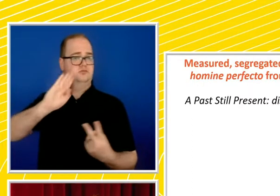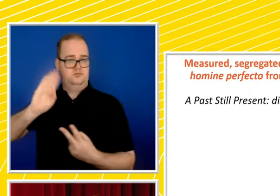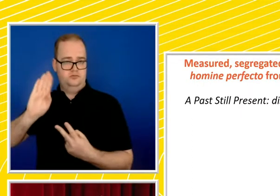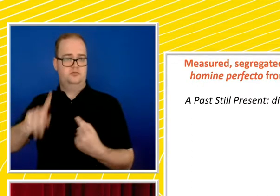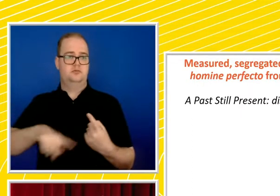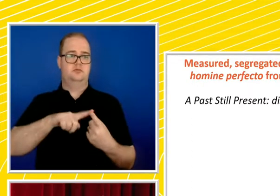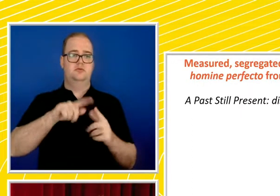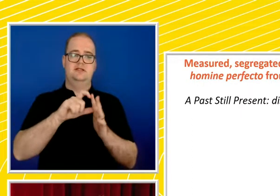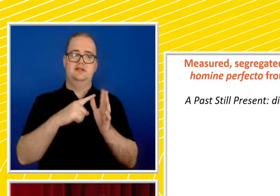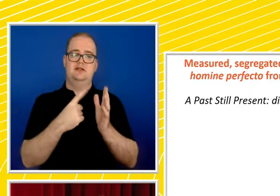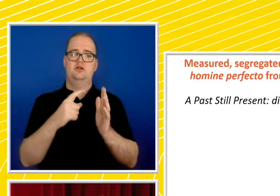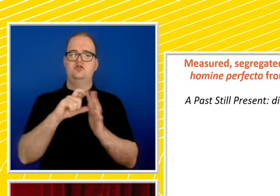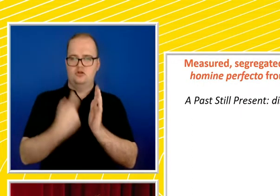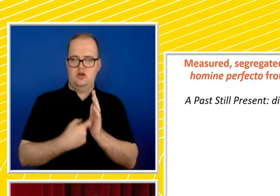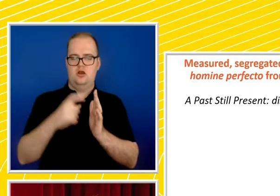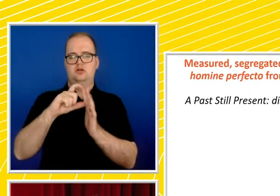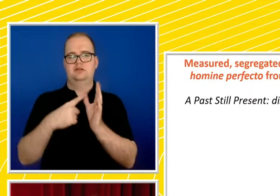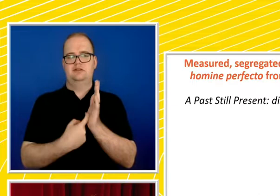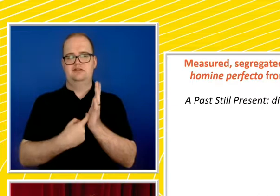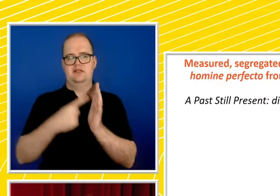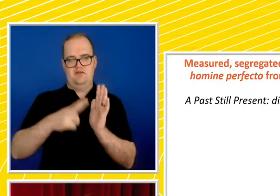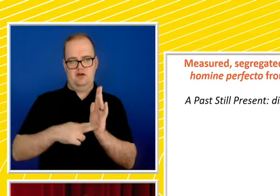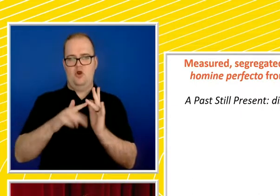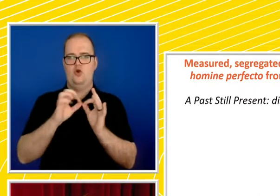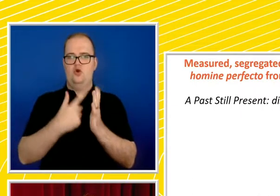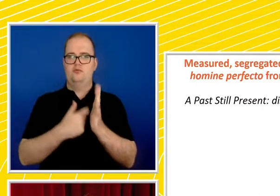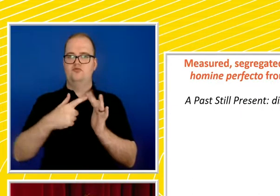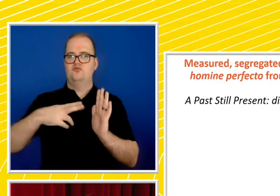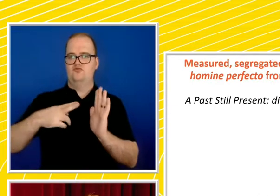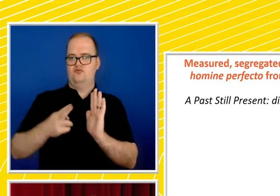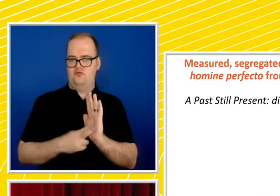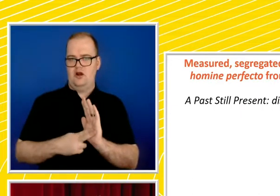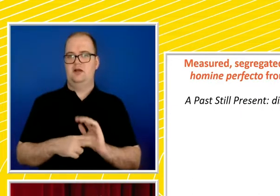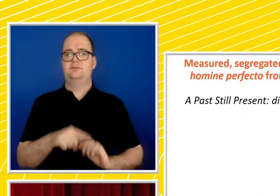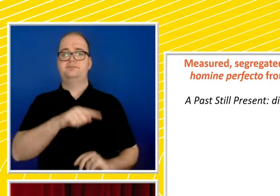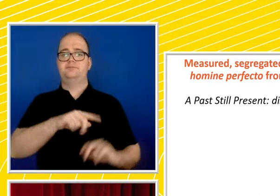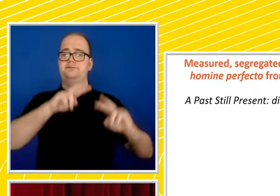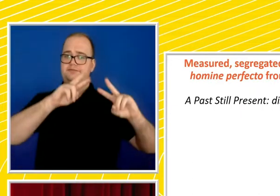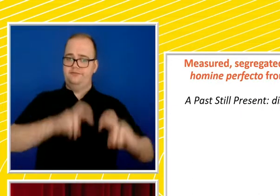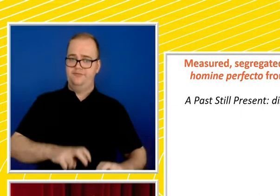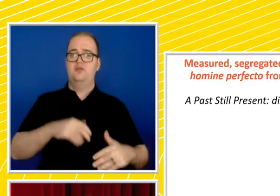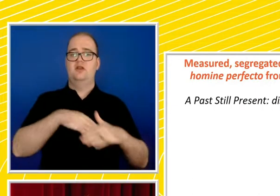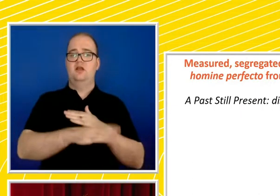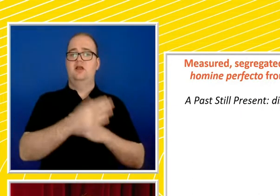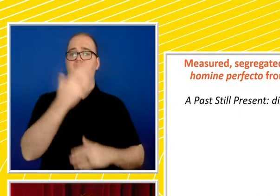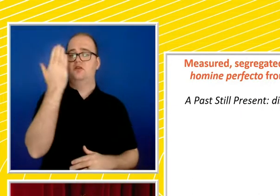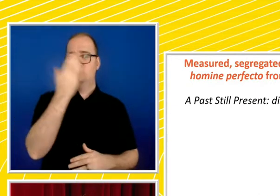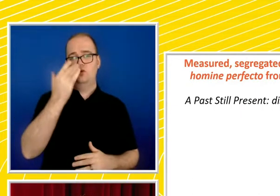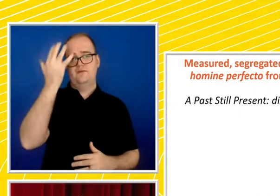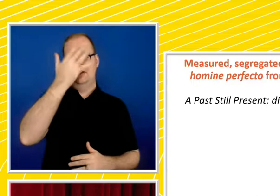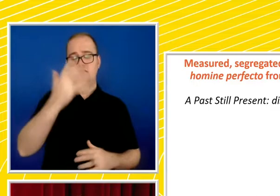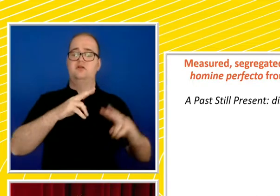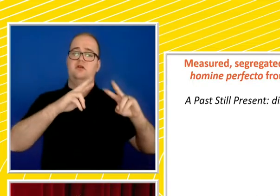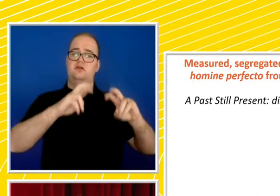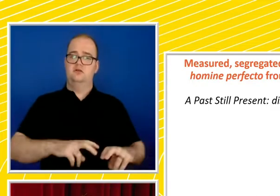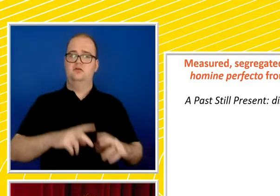who's Honorary Senior Research Fellow at the School of Historical and Philosophical Inquiry, University of Queensland,